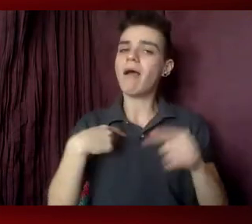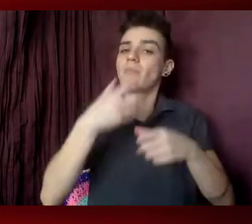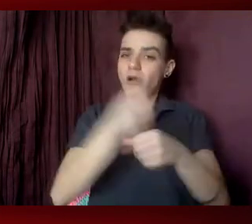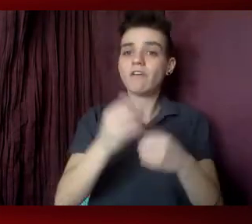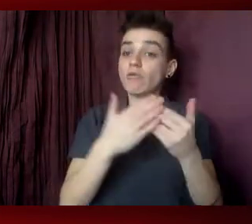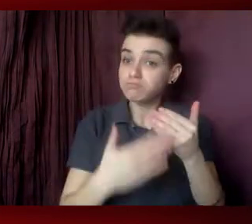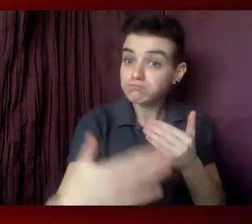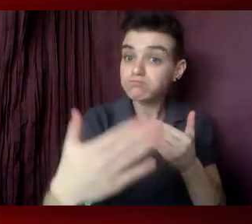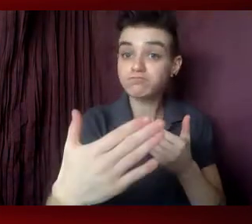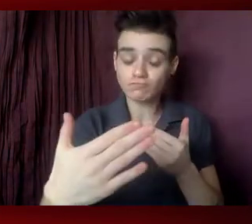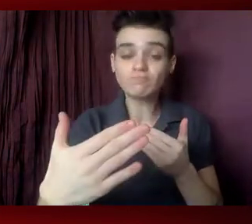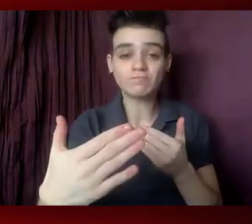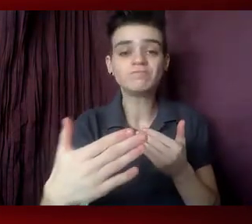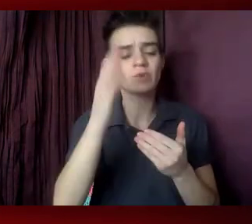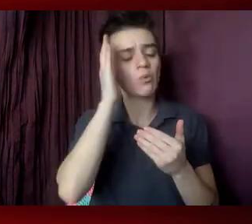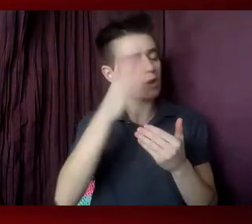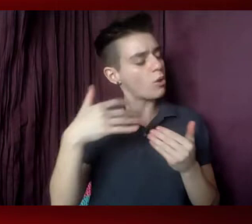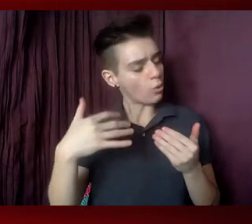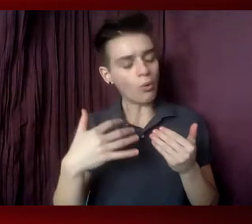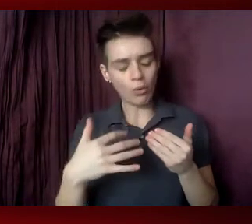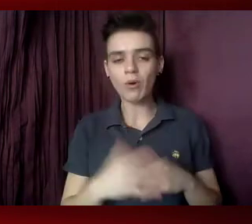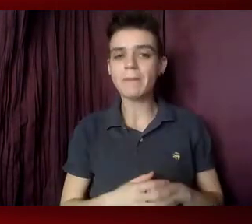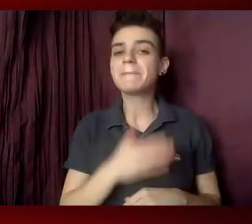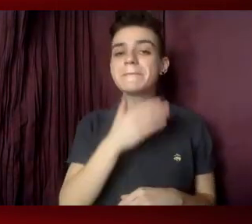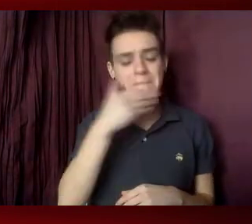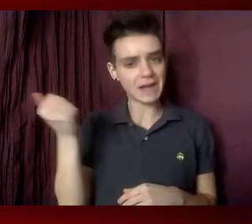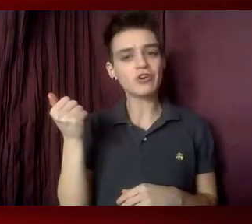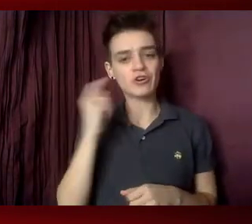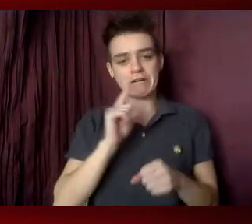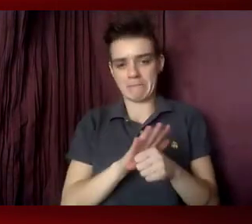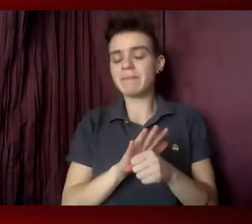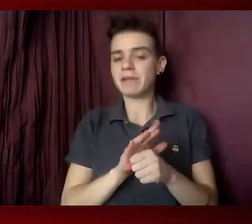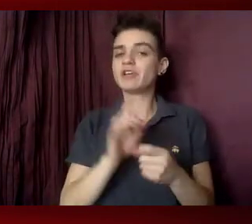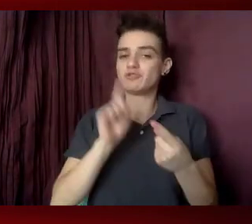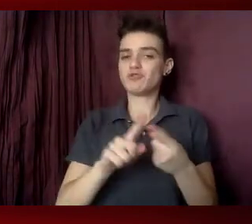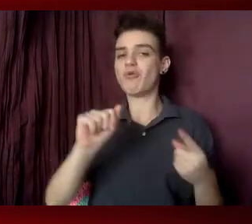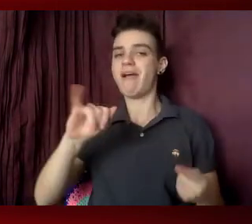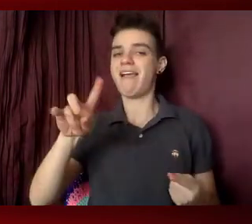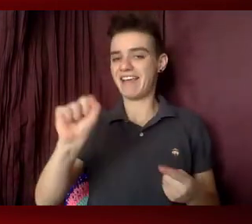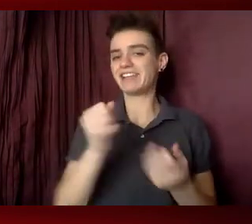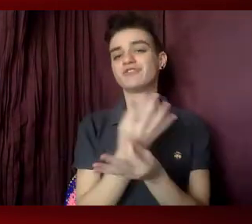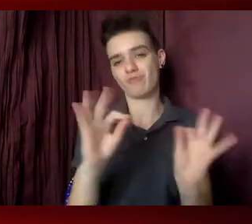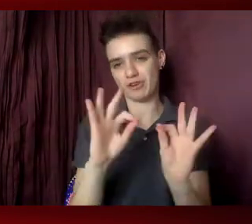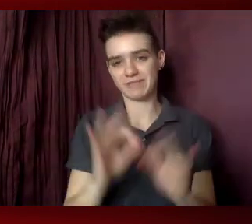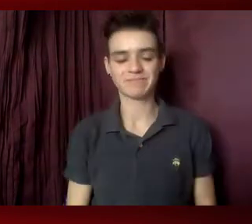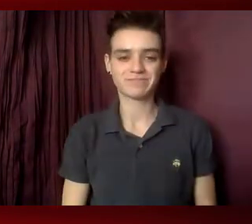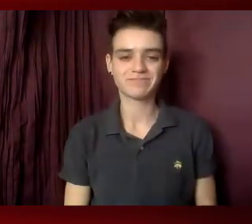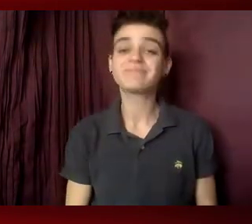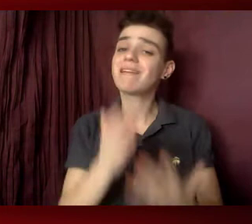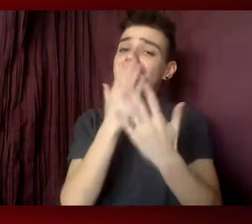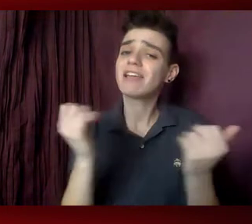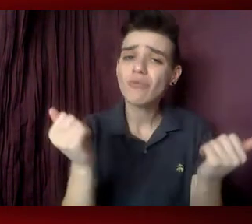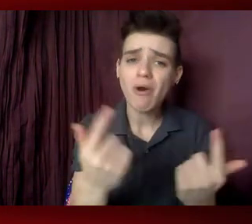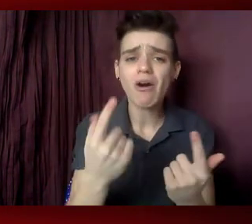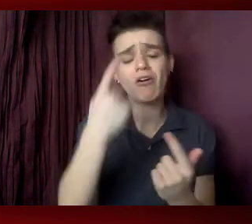will be marked by unceasing commitment to being an AIDS-free generation. Thank you all so very much